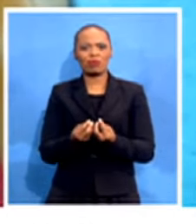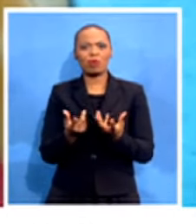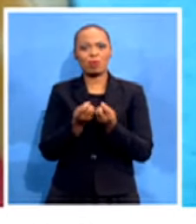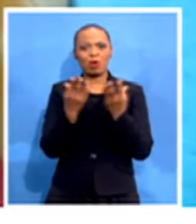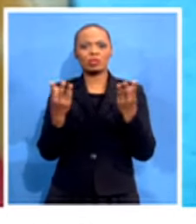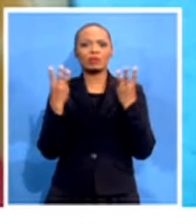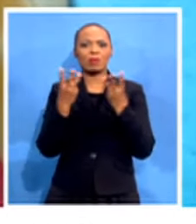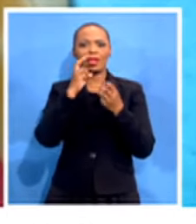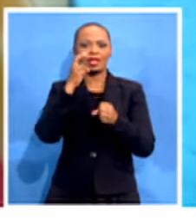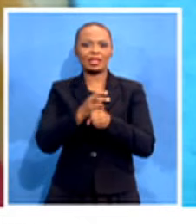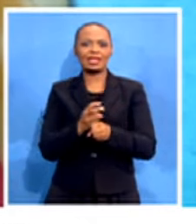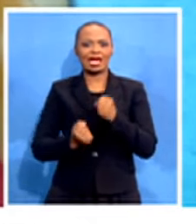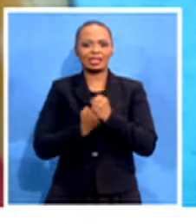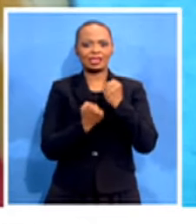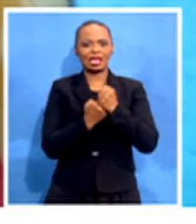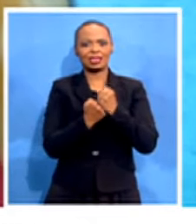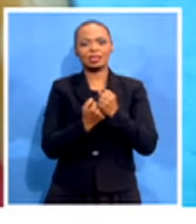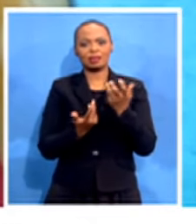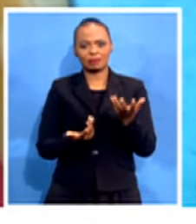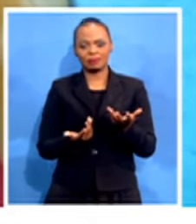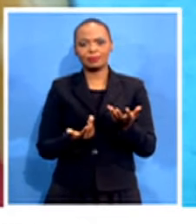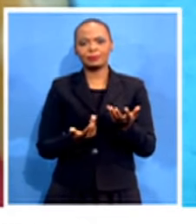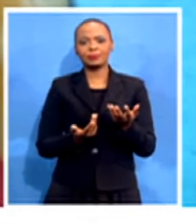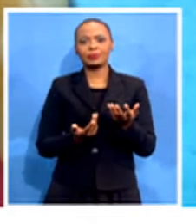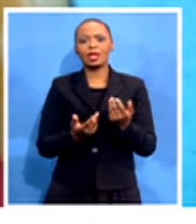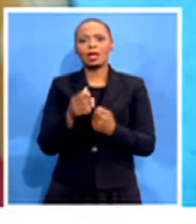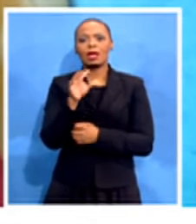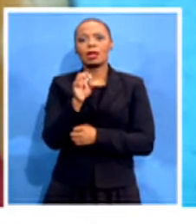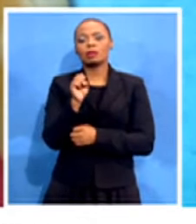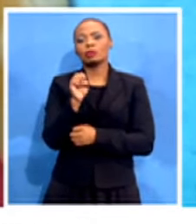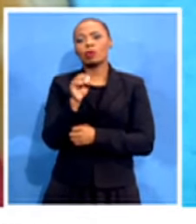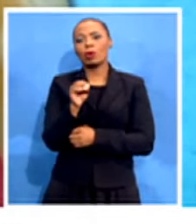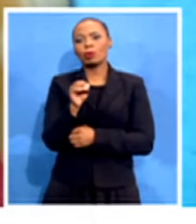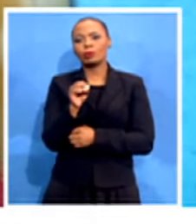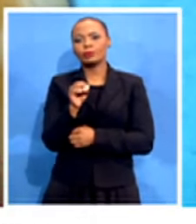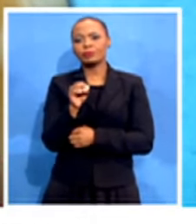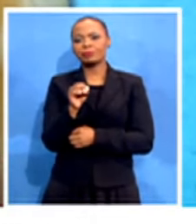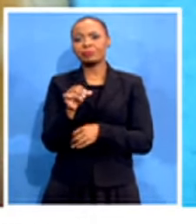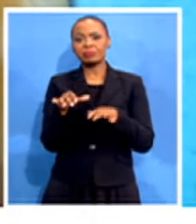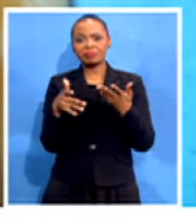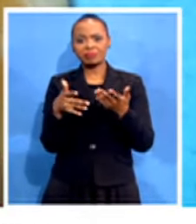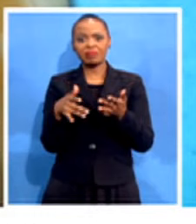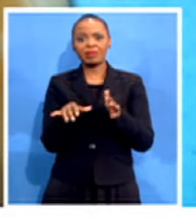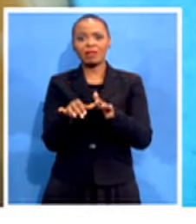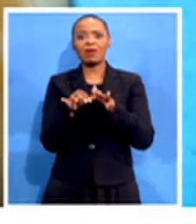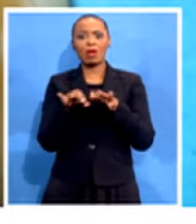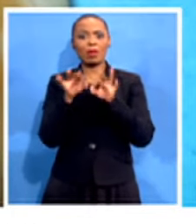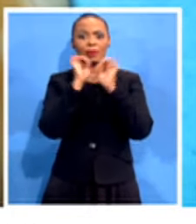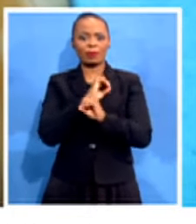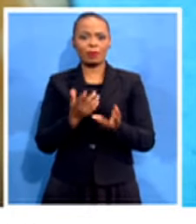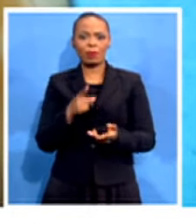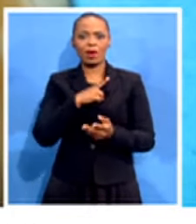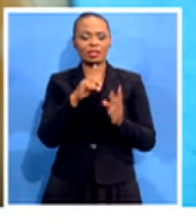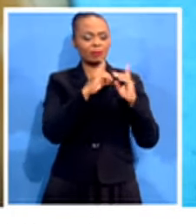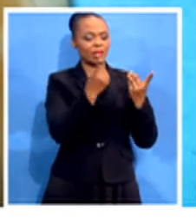people that needed the assistance in that space, it was not adequate. And we called upon that the department and the employers